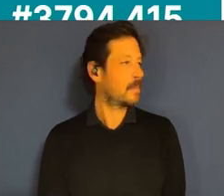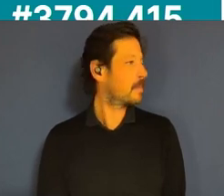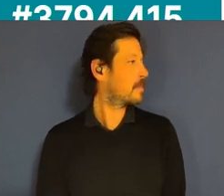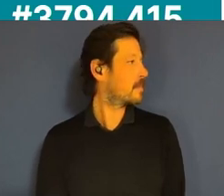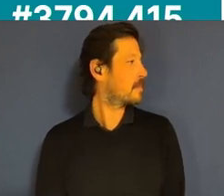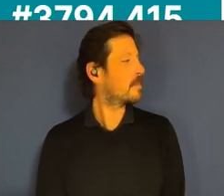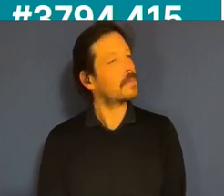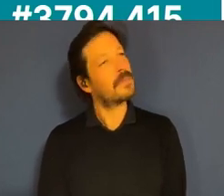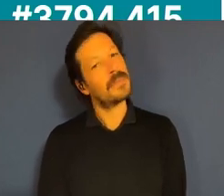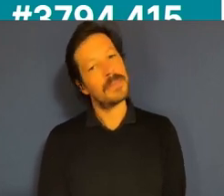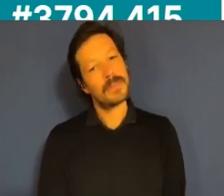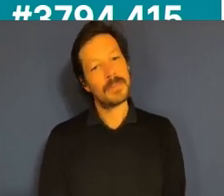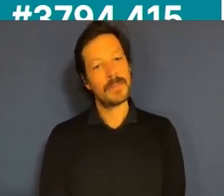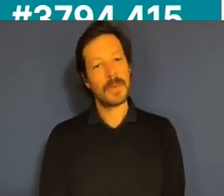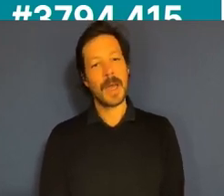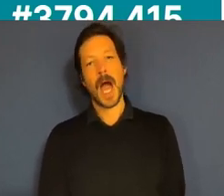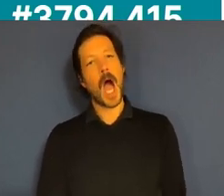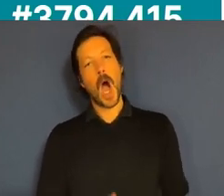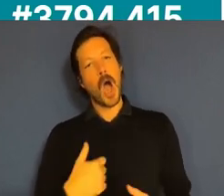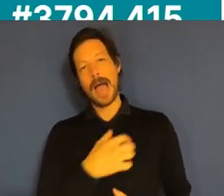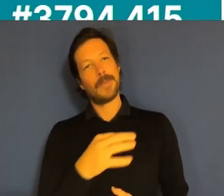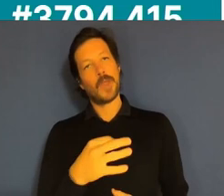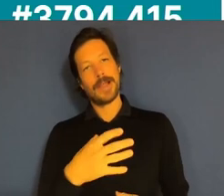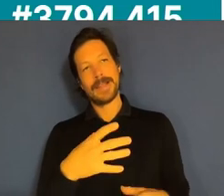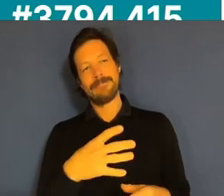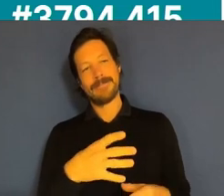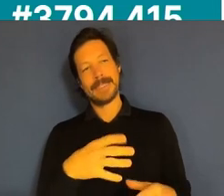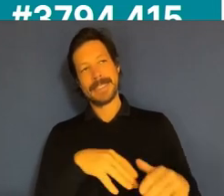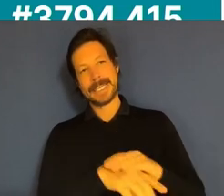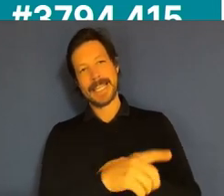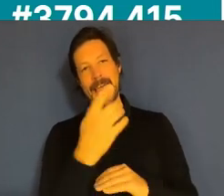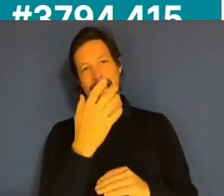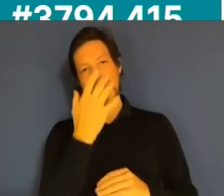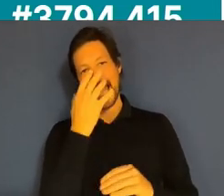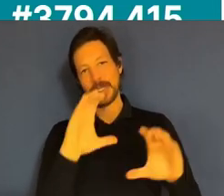Sadly, I'm not in this demographic. Thank you. Thank you.